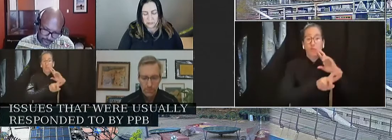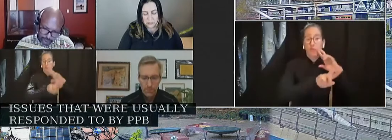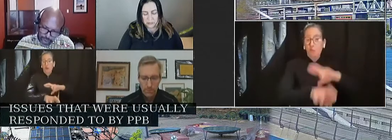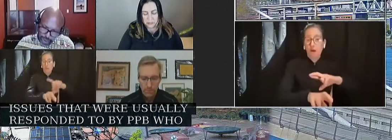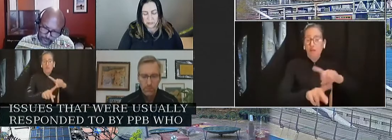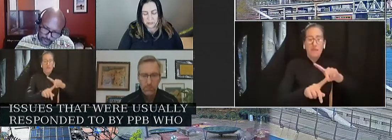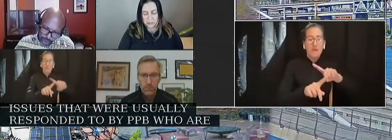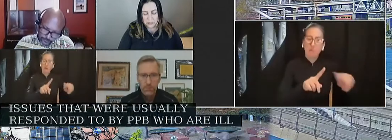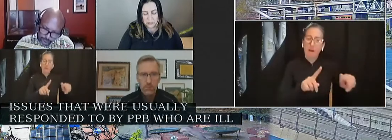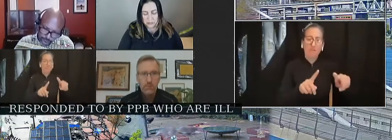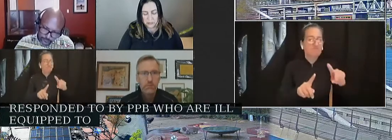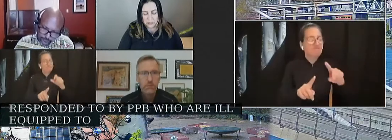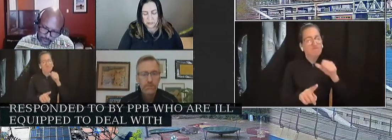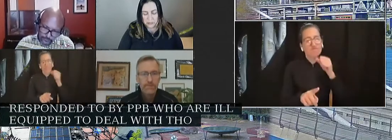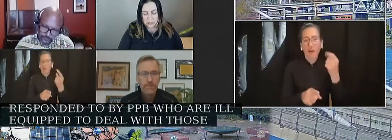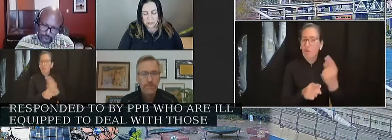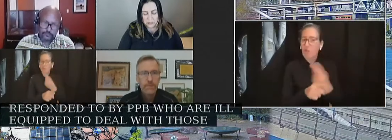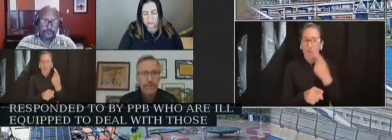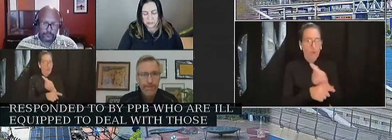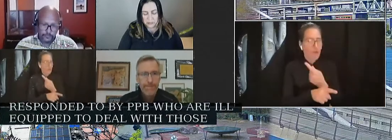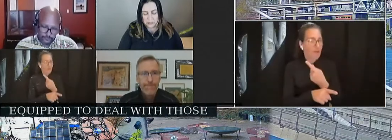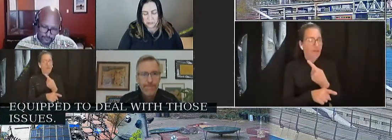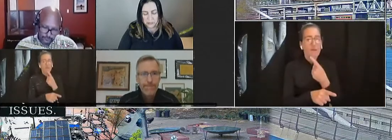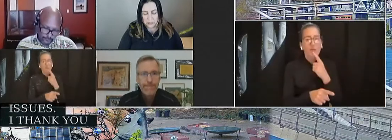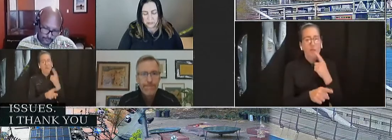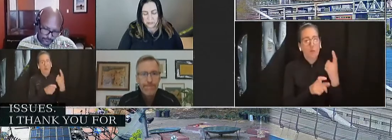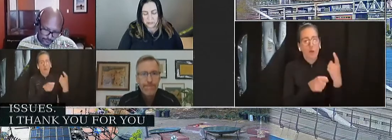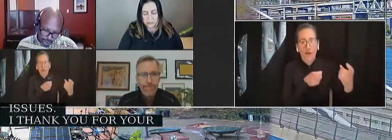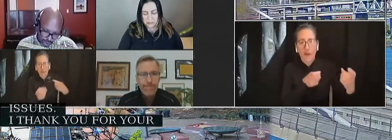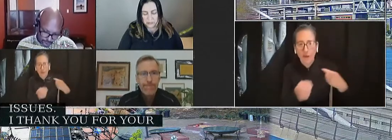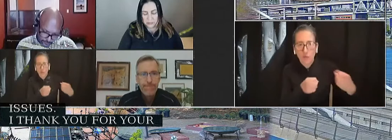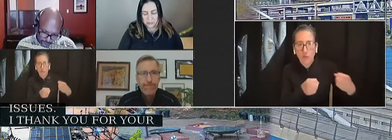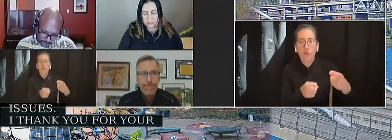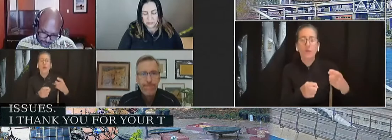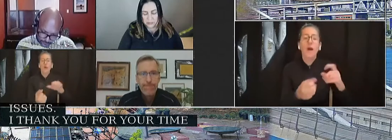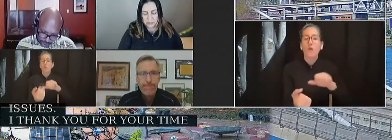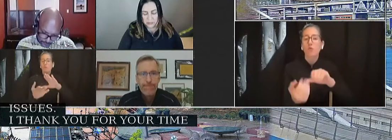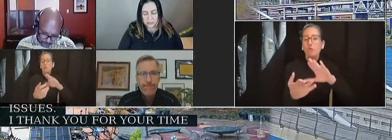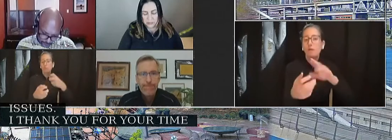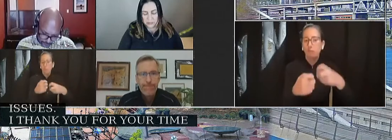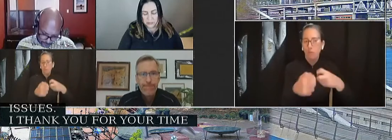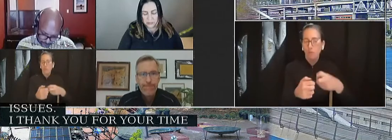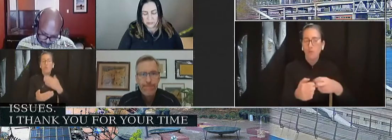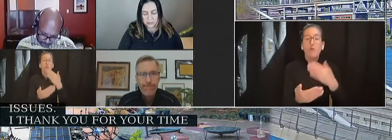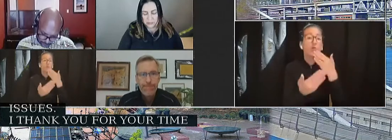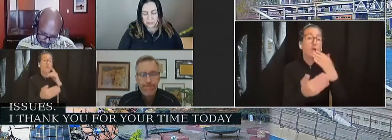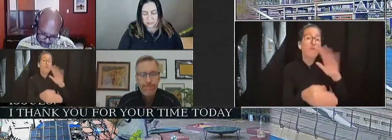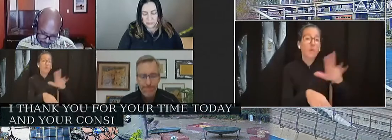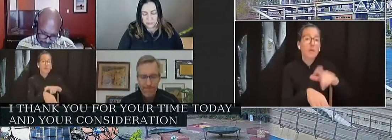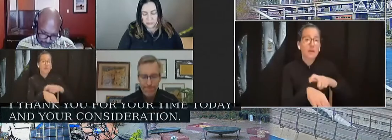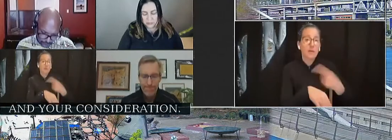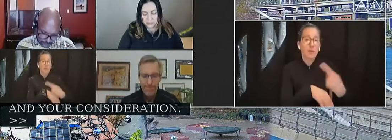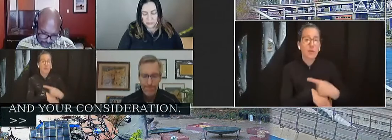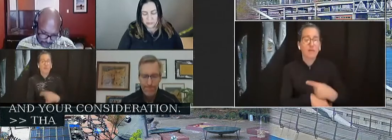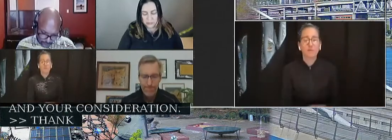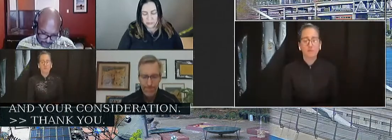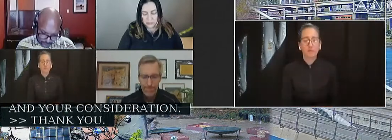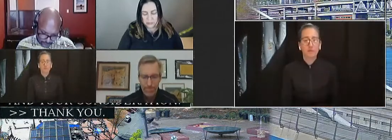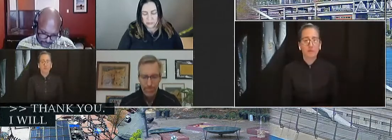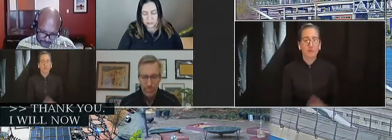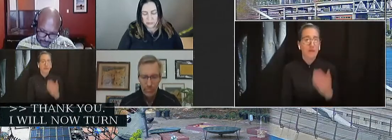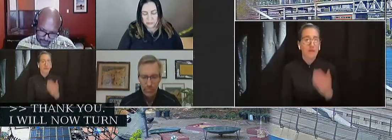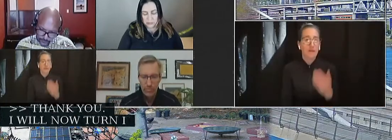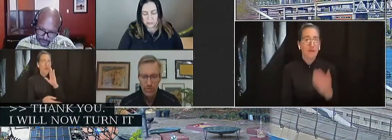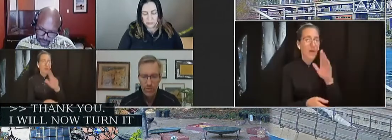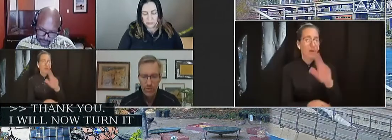those issues. I thank you for your time today and your consideration. Thank you. I will now turn it back to Jen to